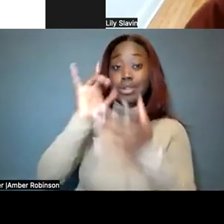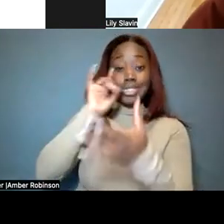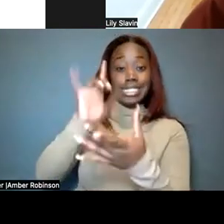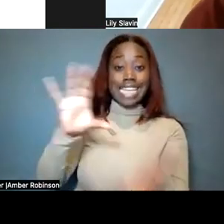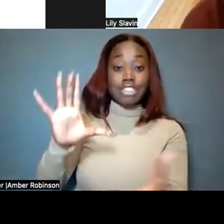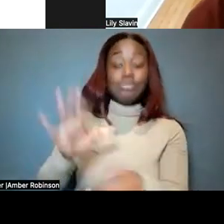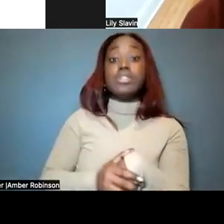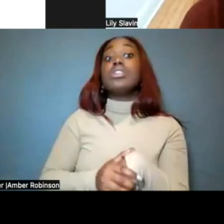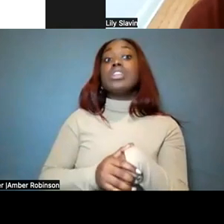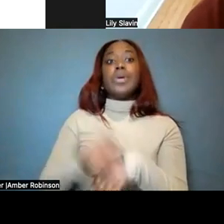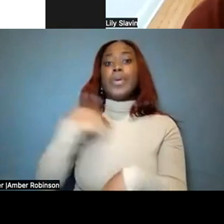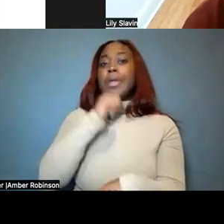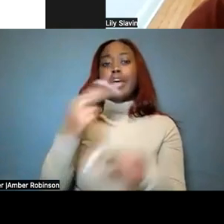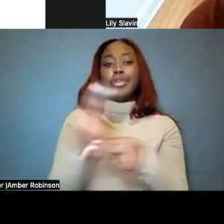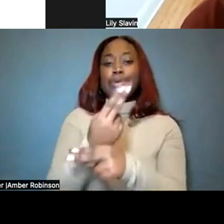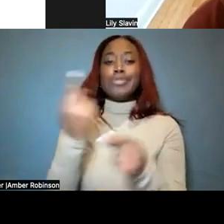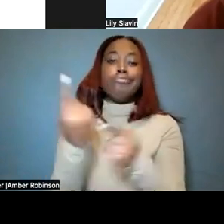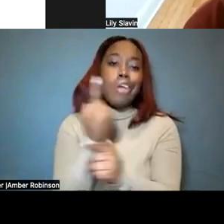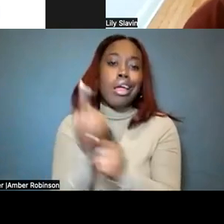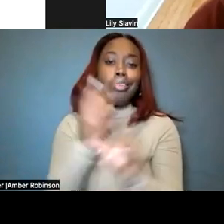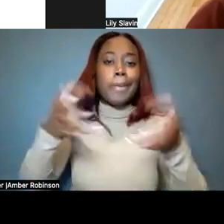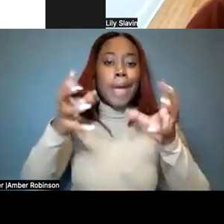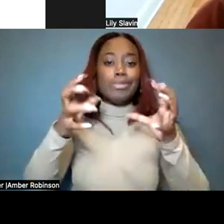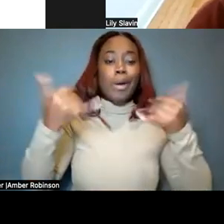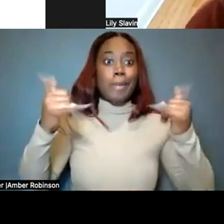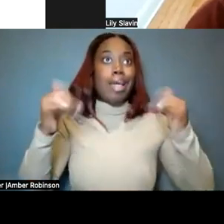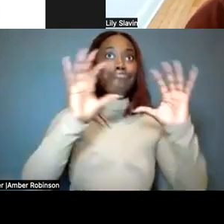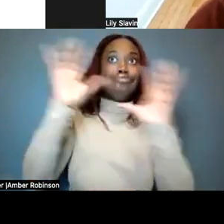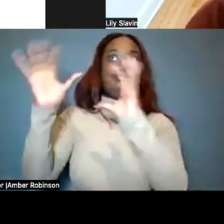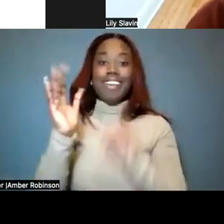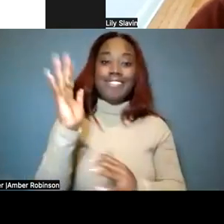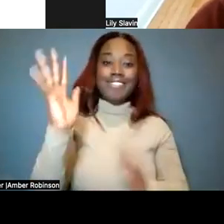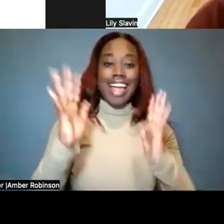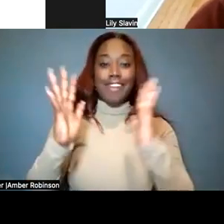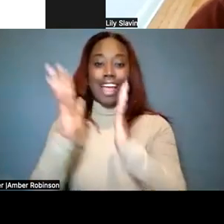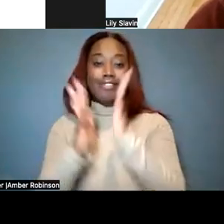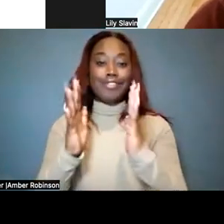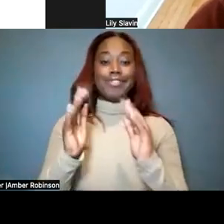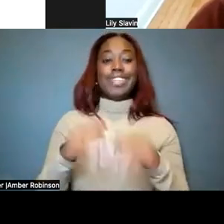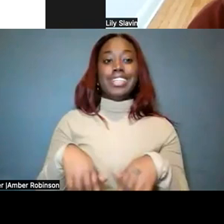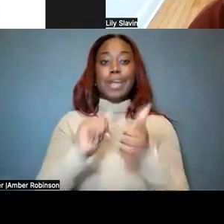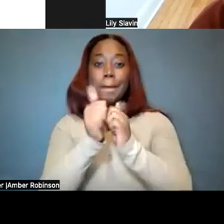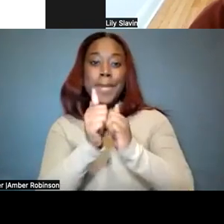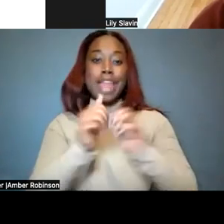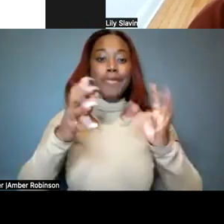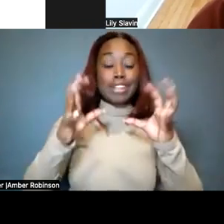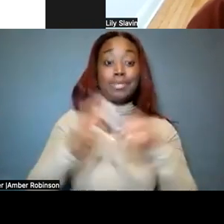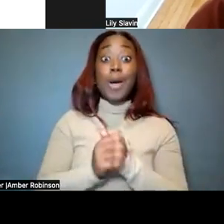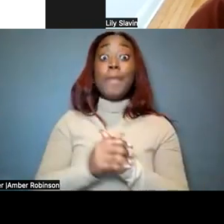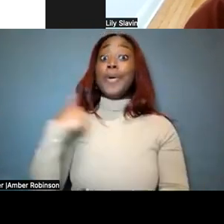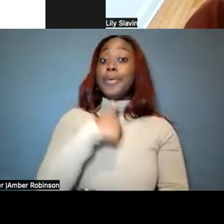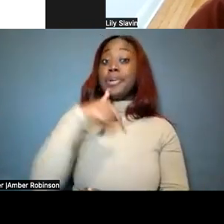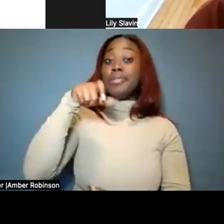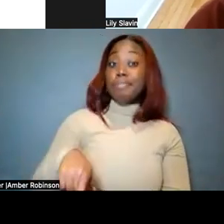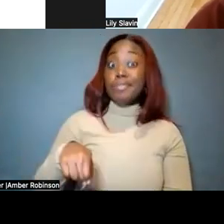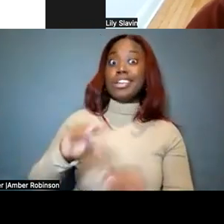course, we're not going to use a regular basketball and play five-on-five competitive basketball. But we have to give